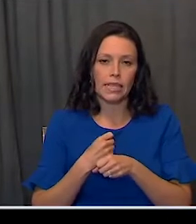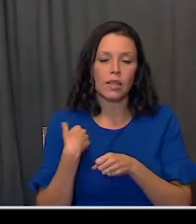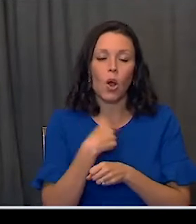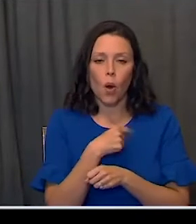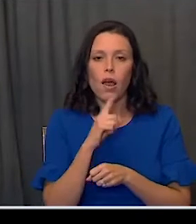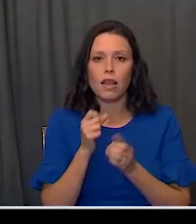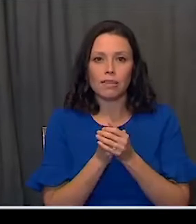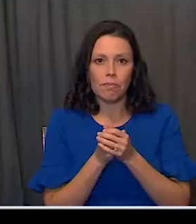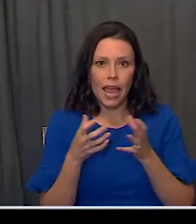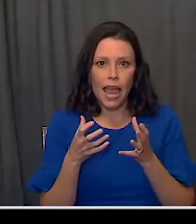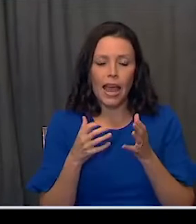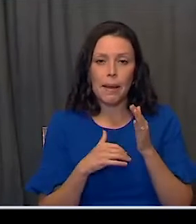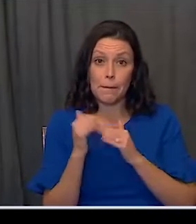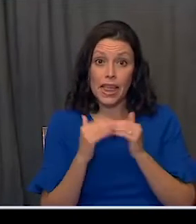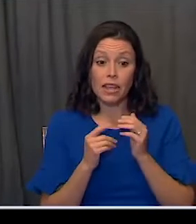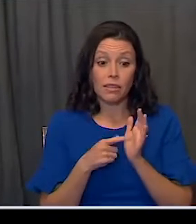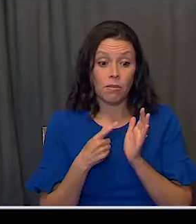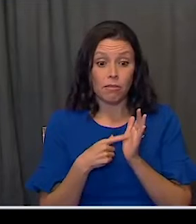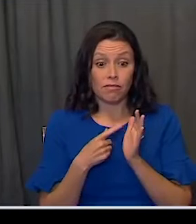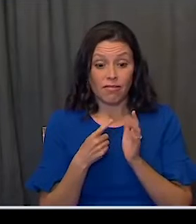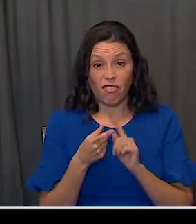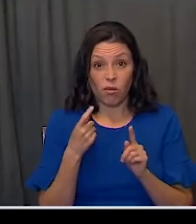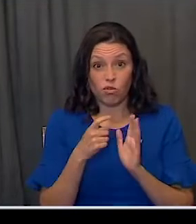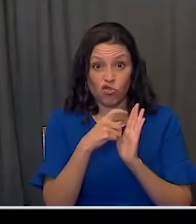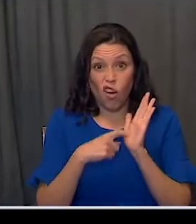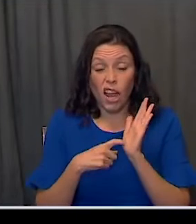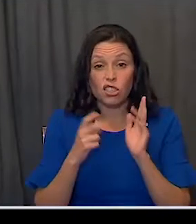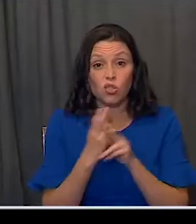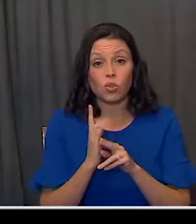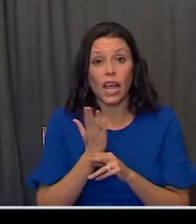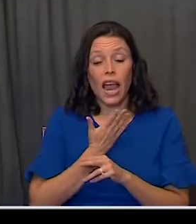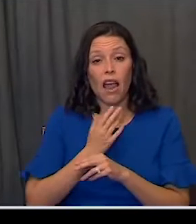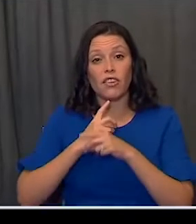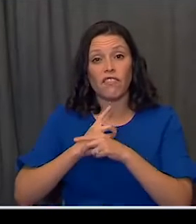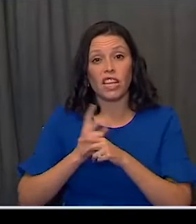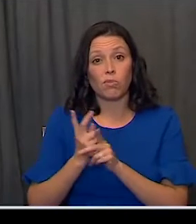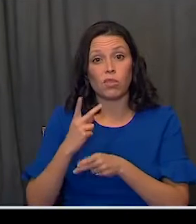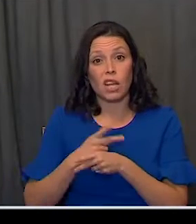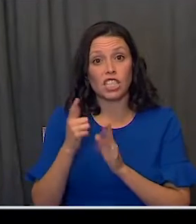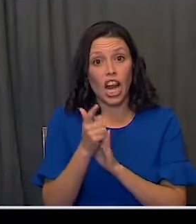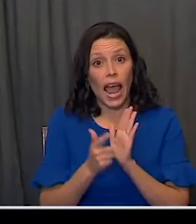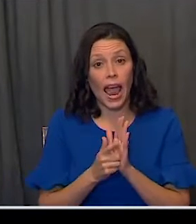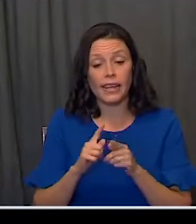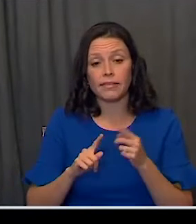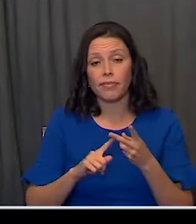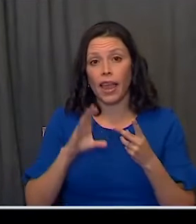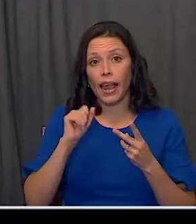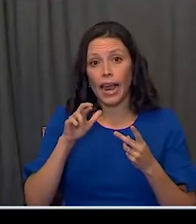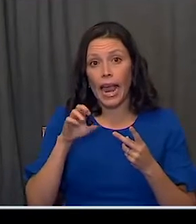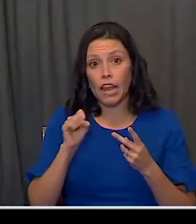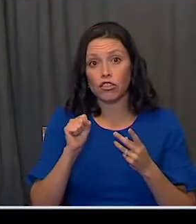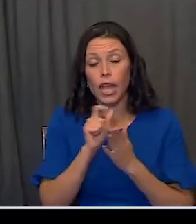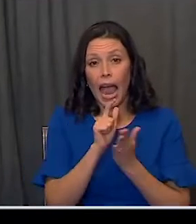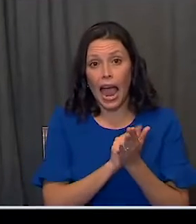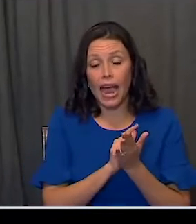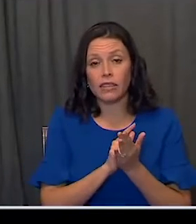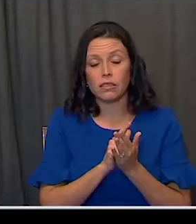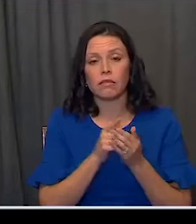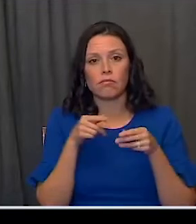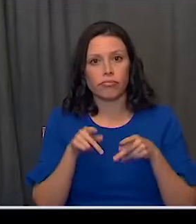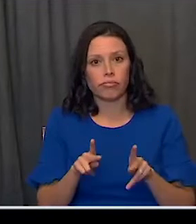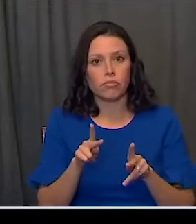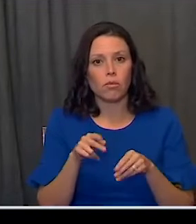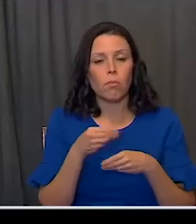expand upon or build, in some cases almost from scratch, using our Defense Production Act and other CARES Act authorities to provide the